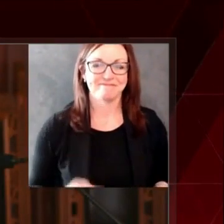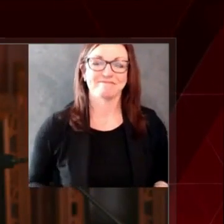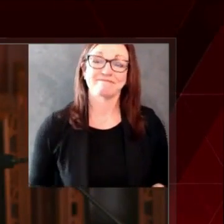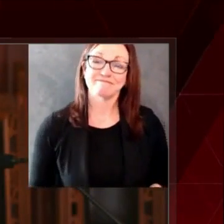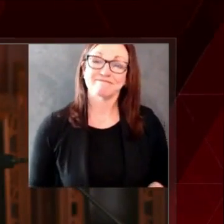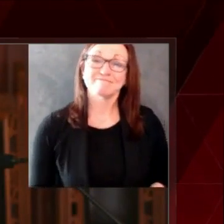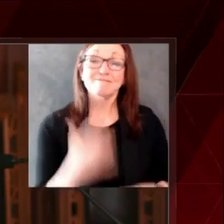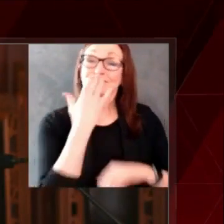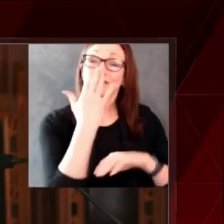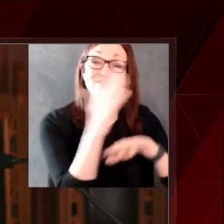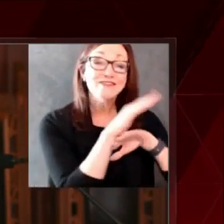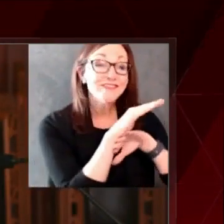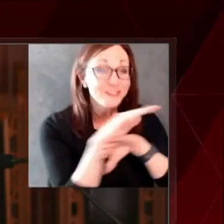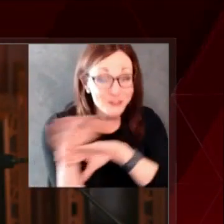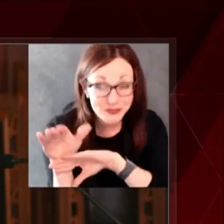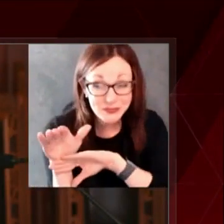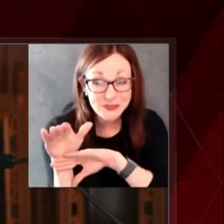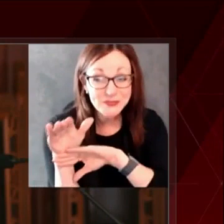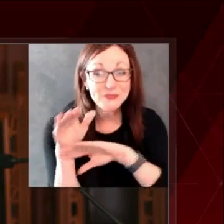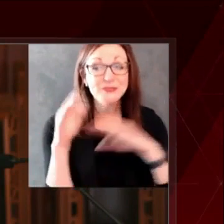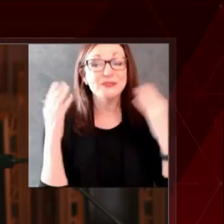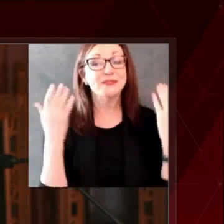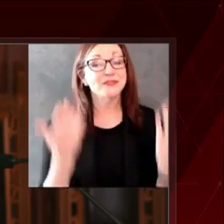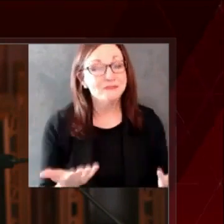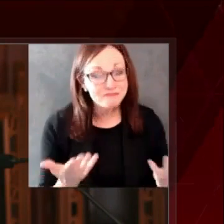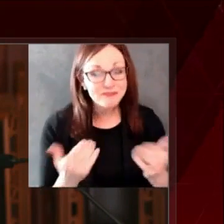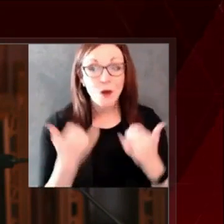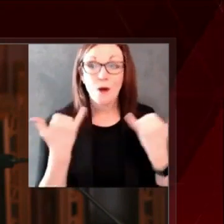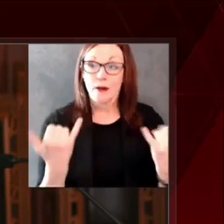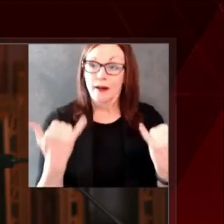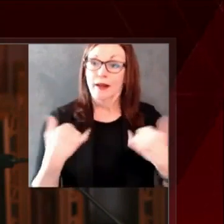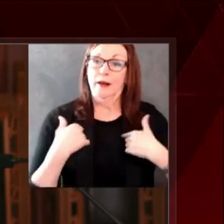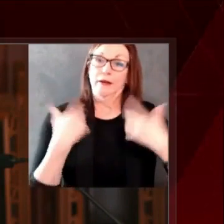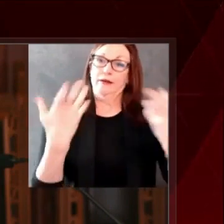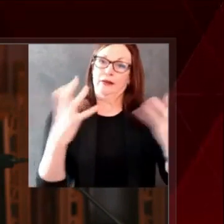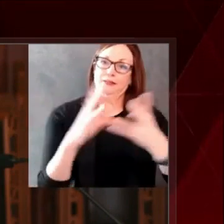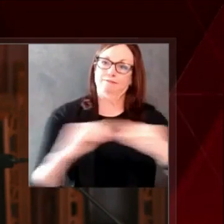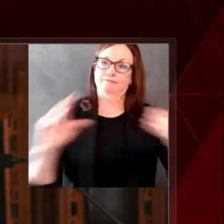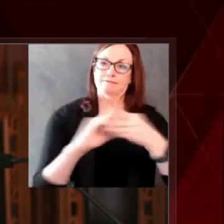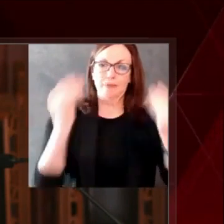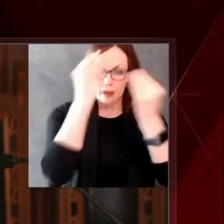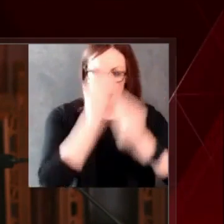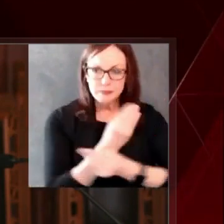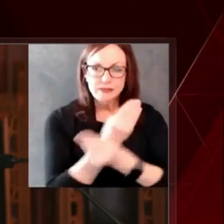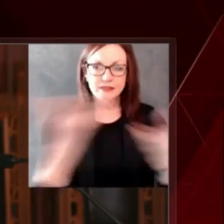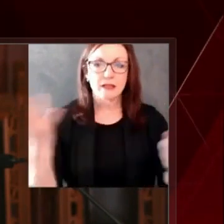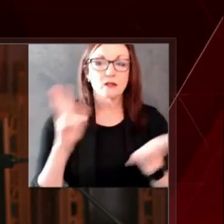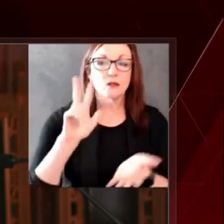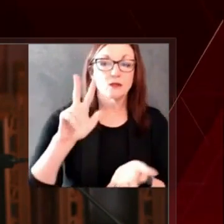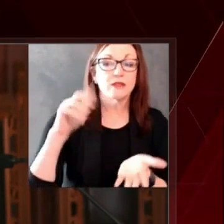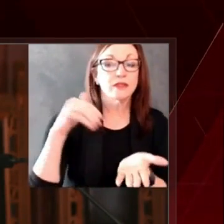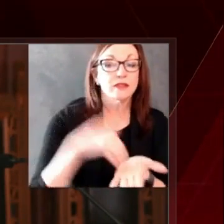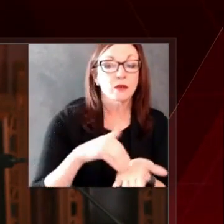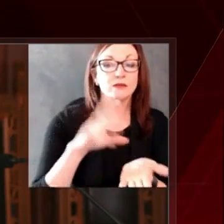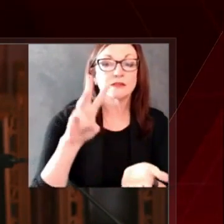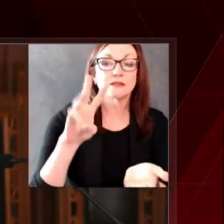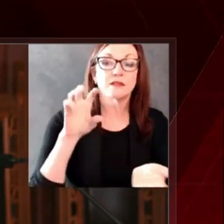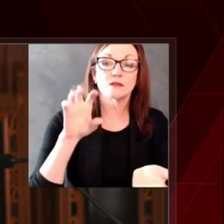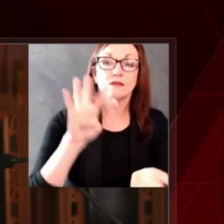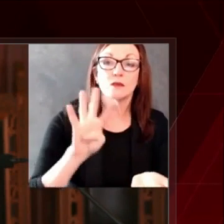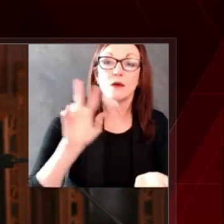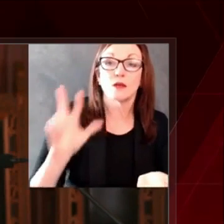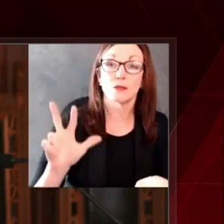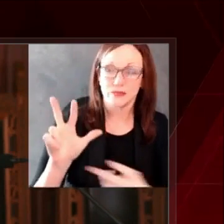,643 new cases today to our total, which brings us to 448